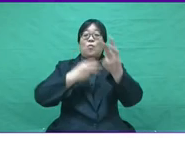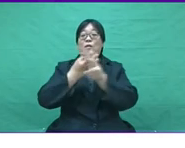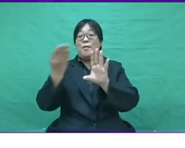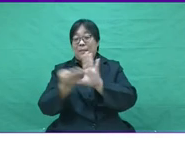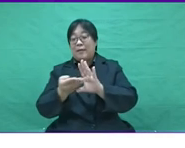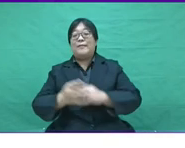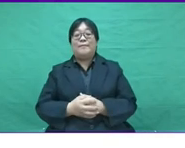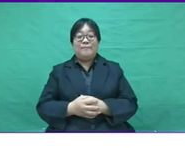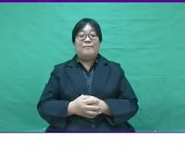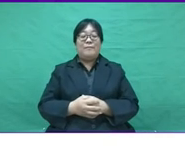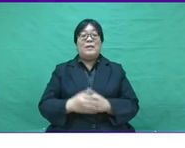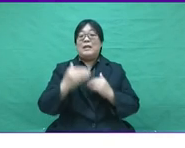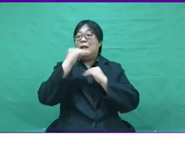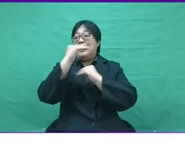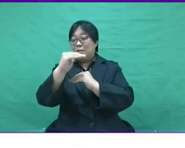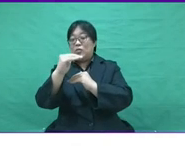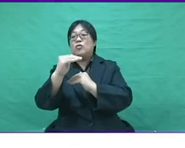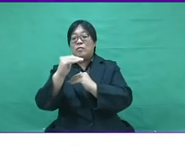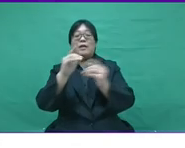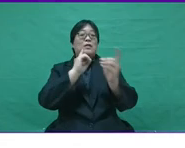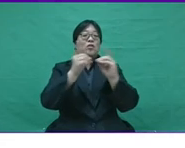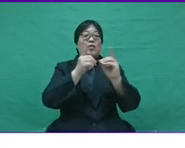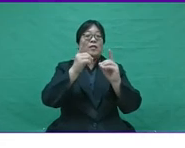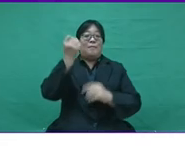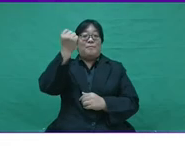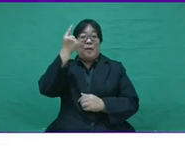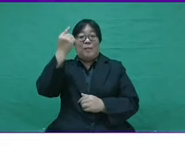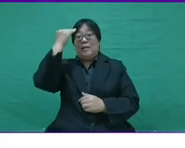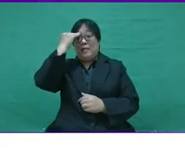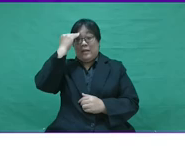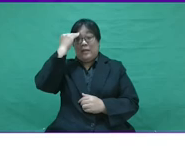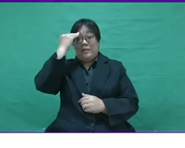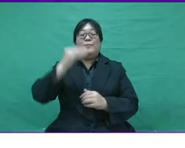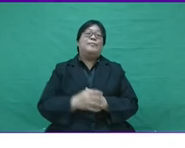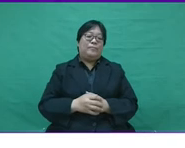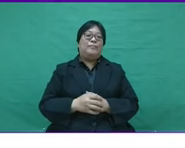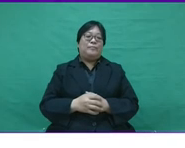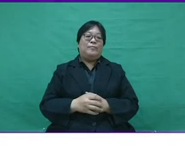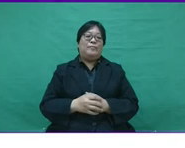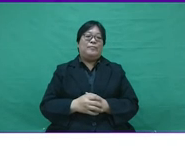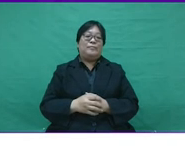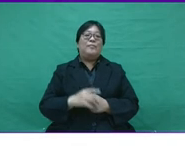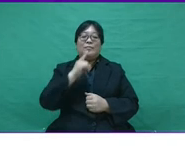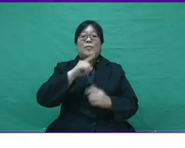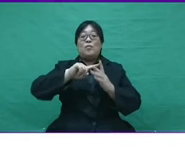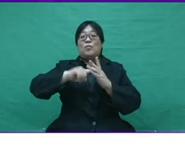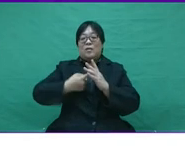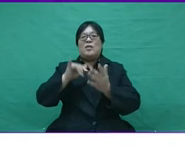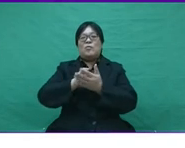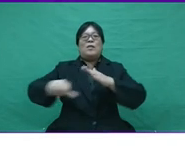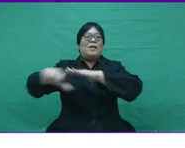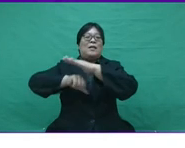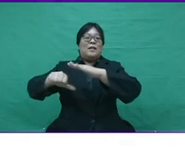economy grow. According to the World Bank, the limitation of digital literacy is